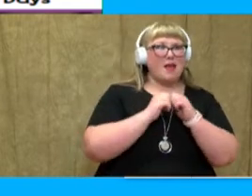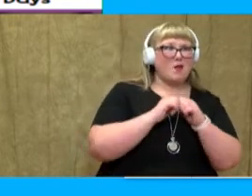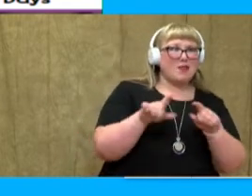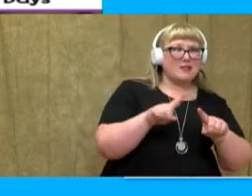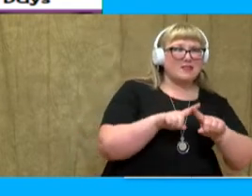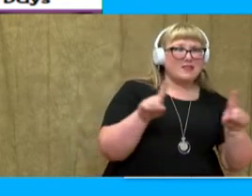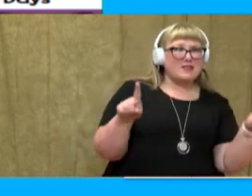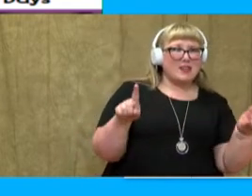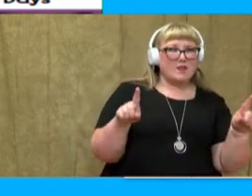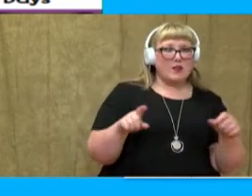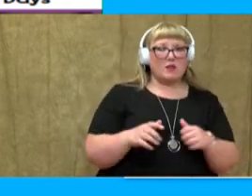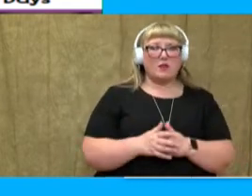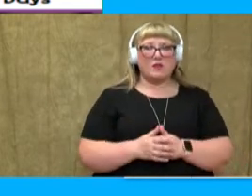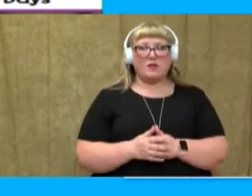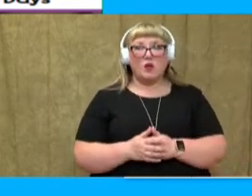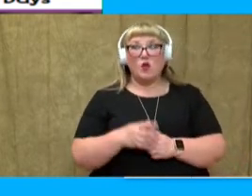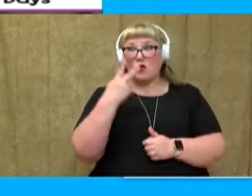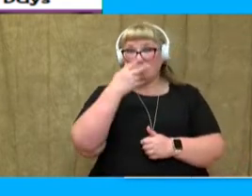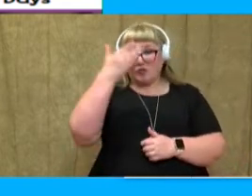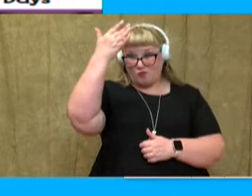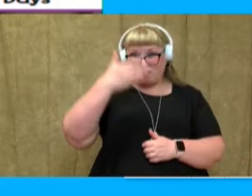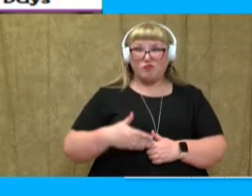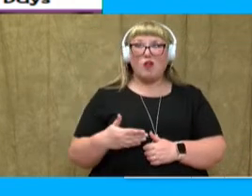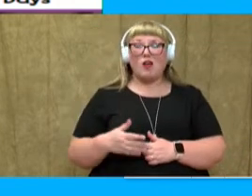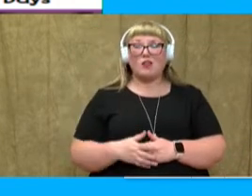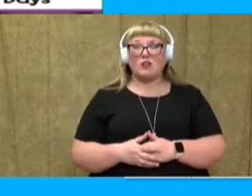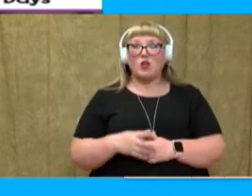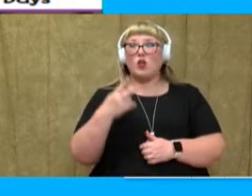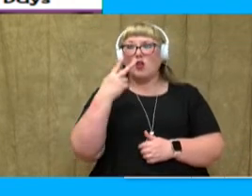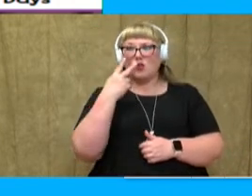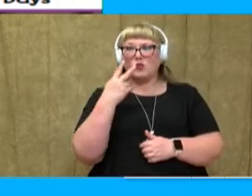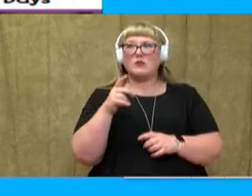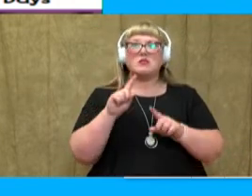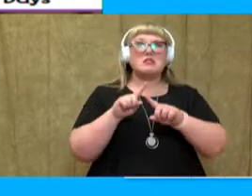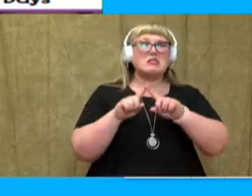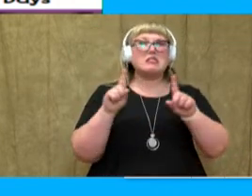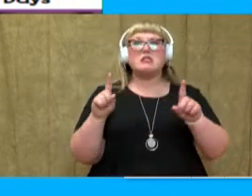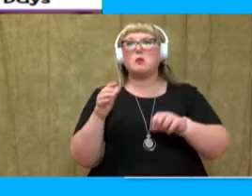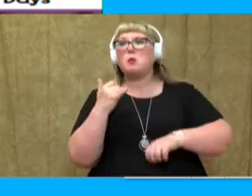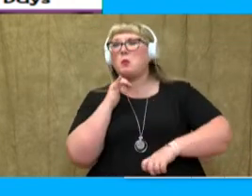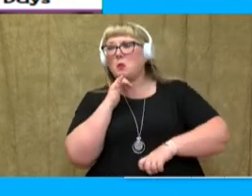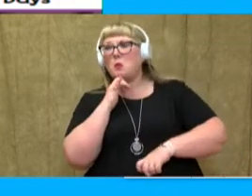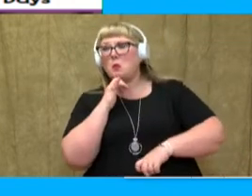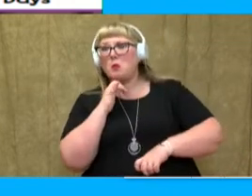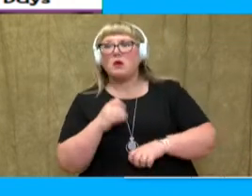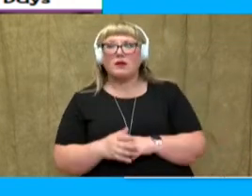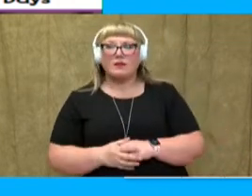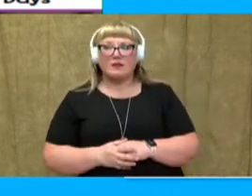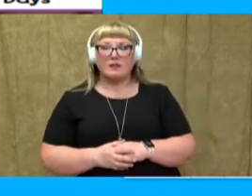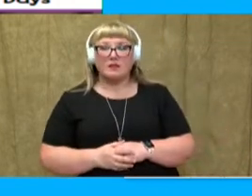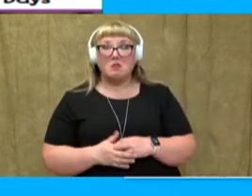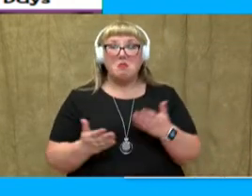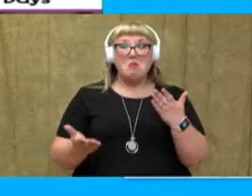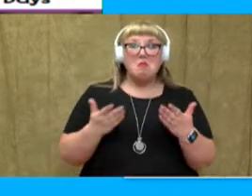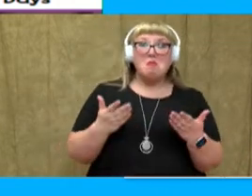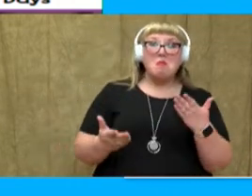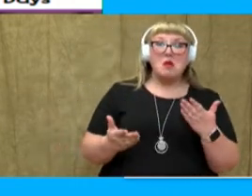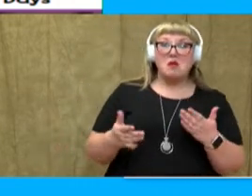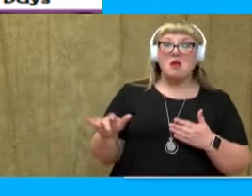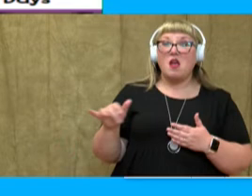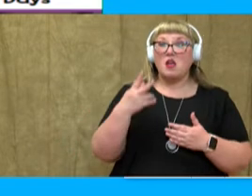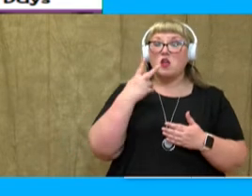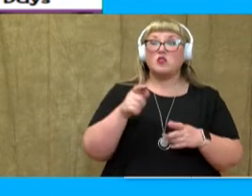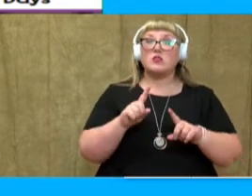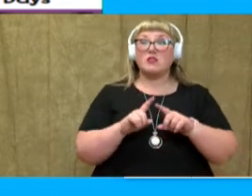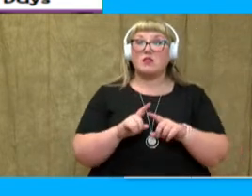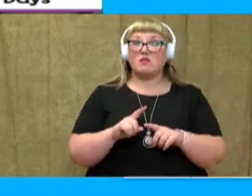away, when you see the cover of my text, you probably can already tell some ways that they are different. You probably can also see